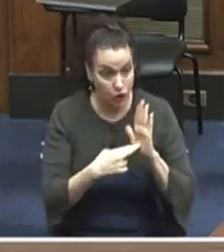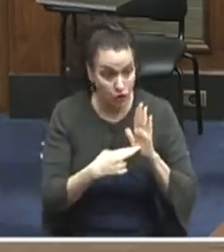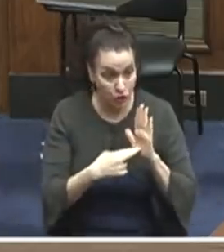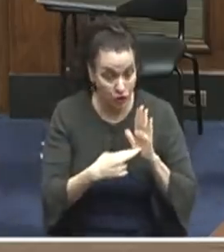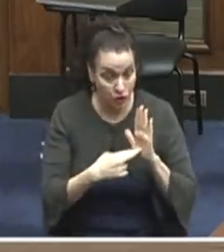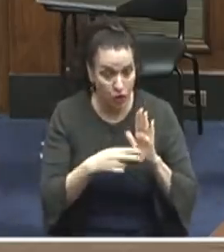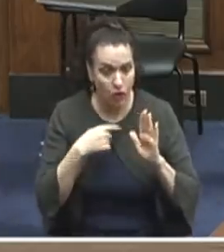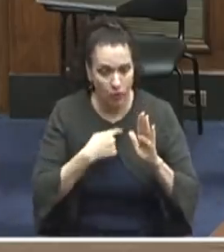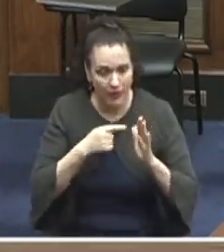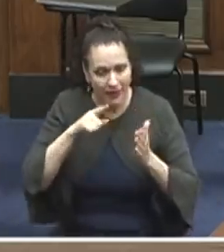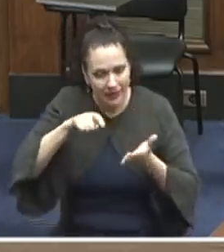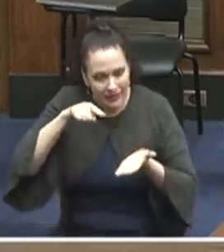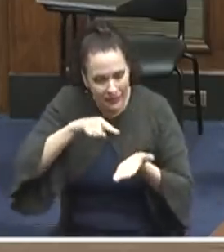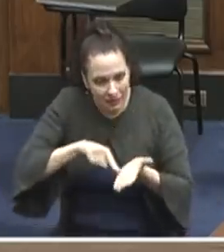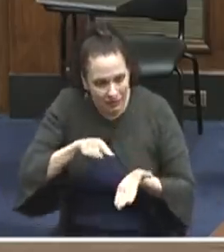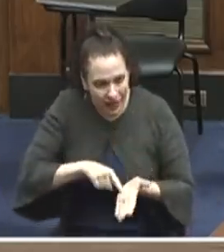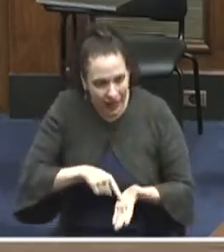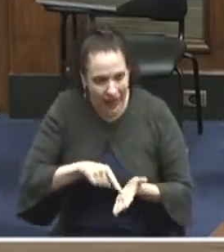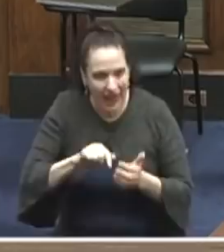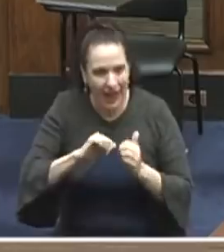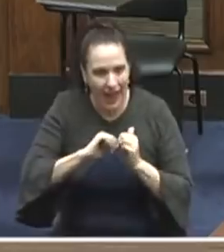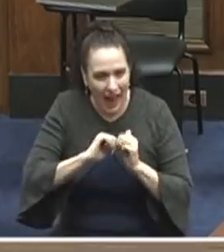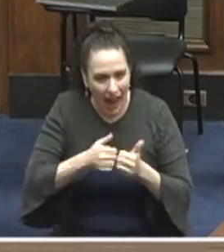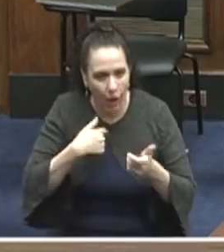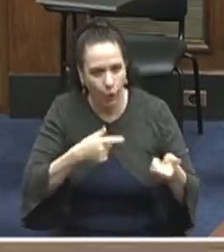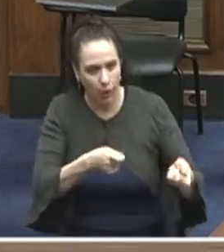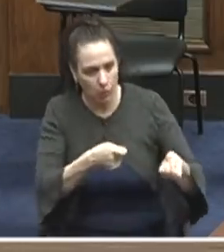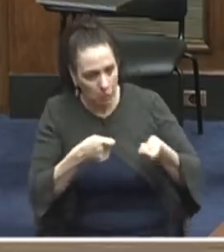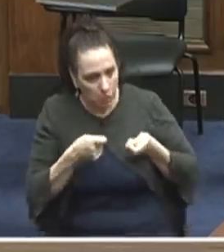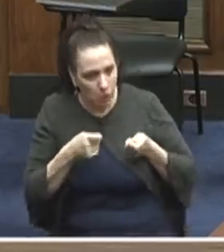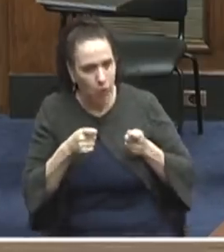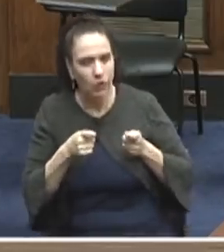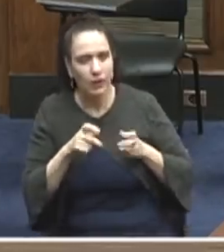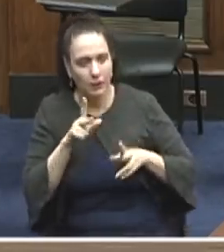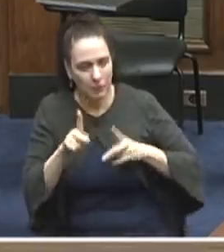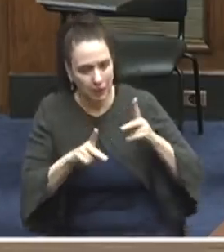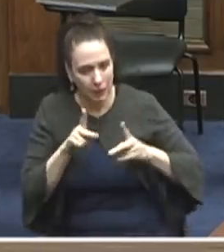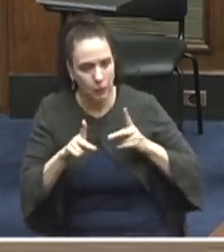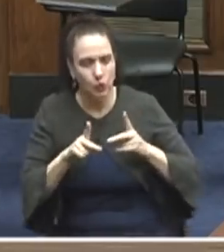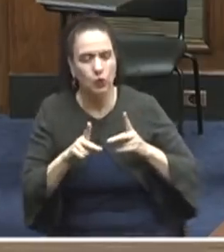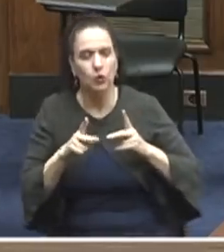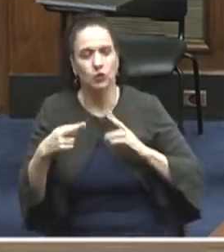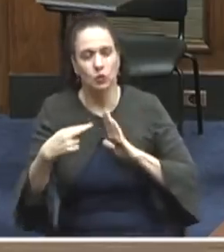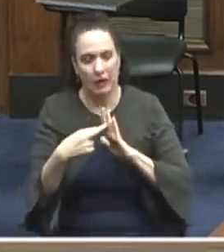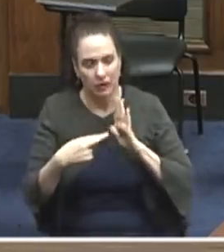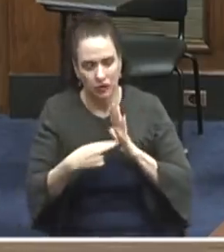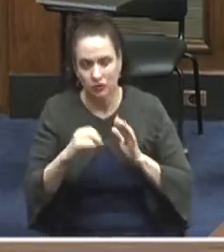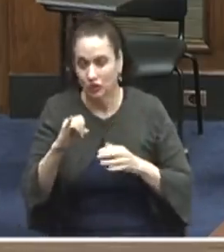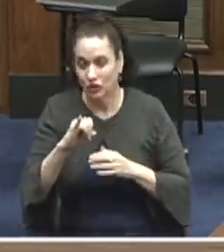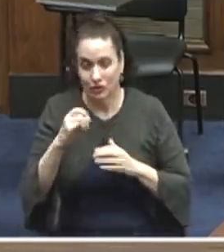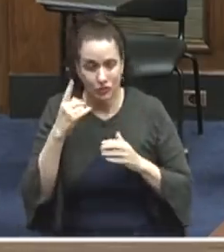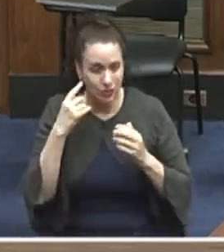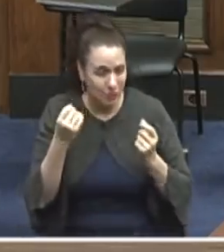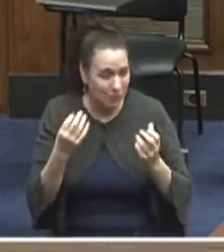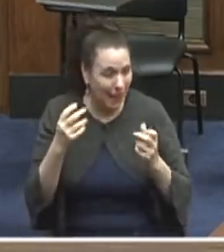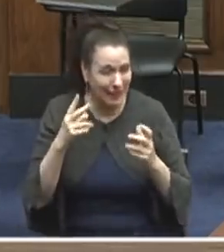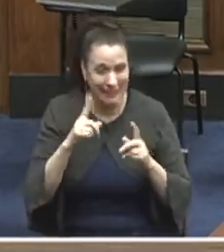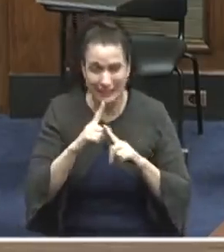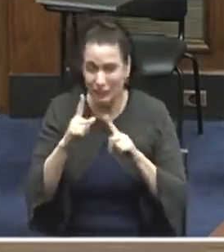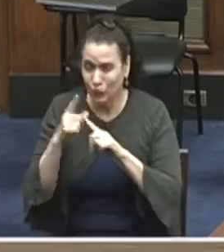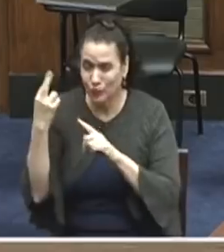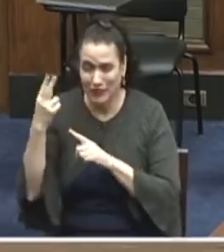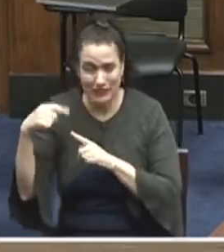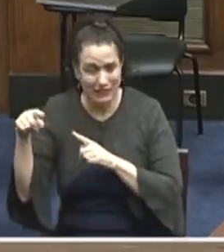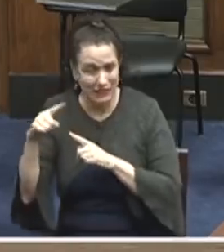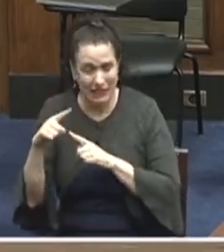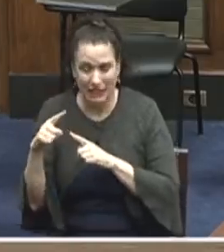how do we help get people into the system who, for a number of different reasons, are not participating. And we